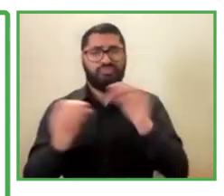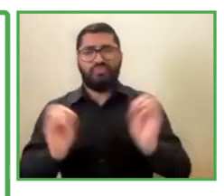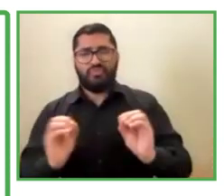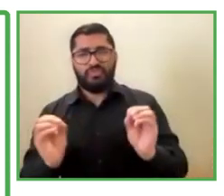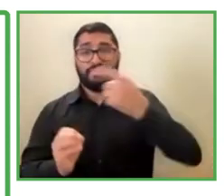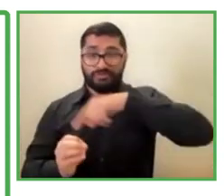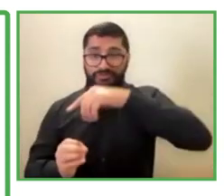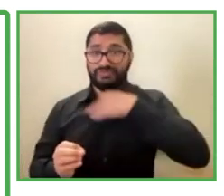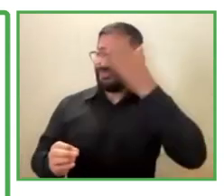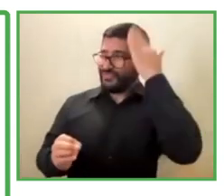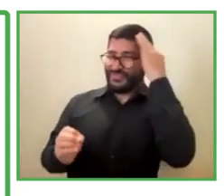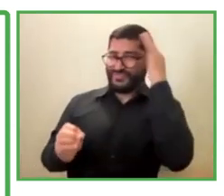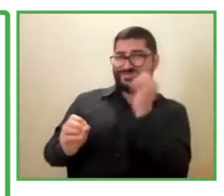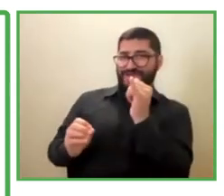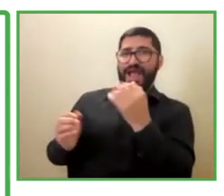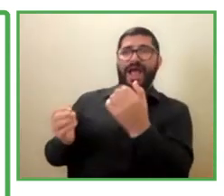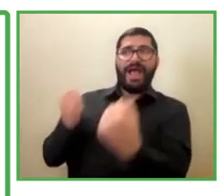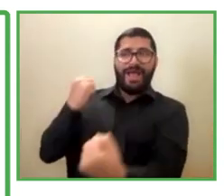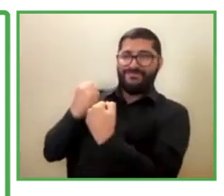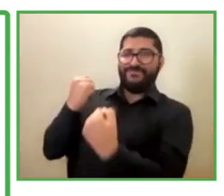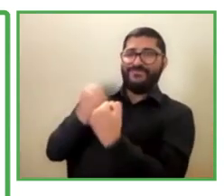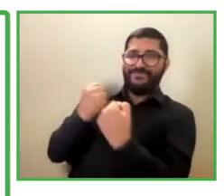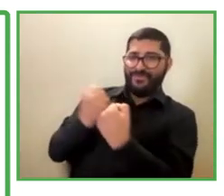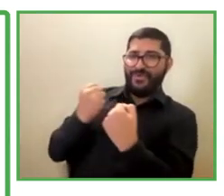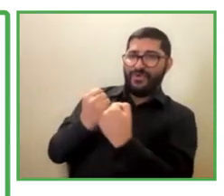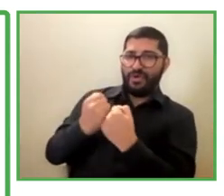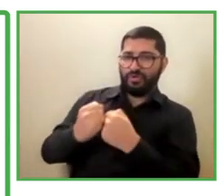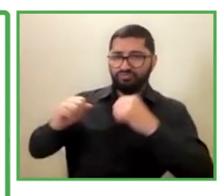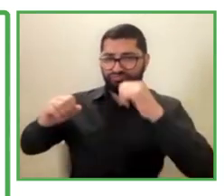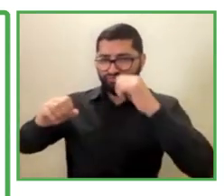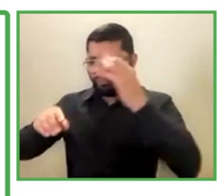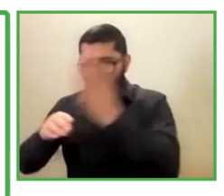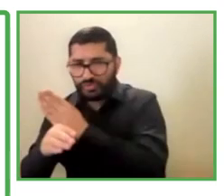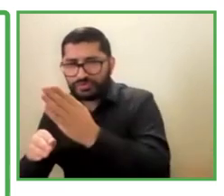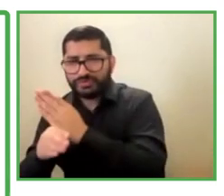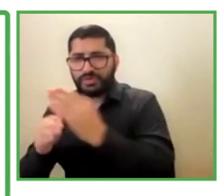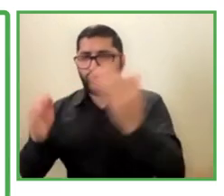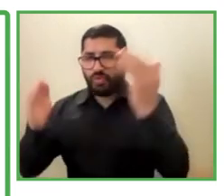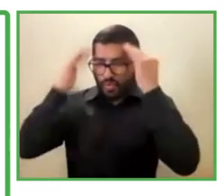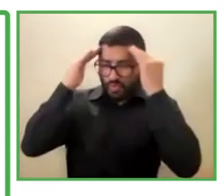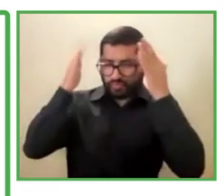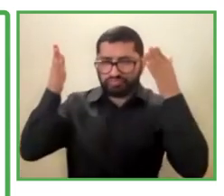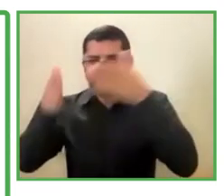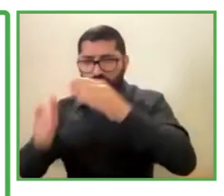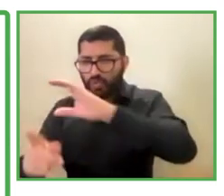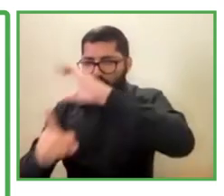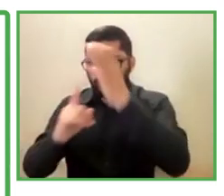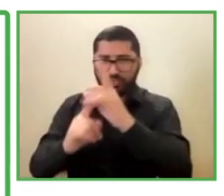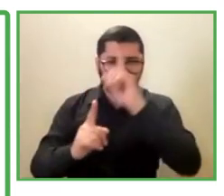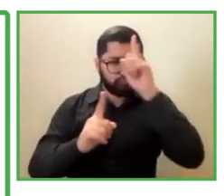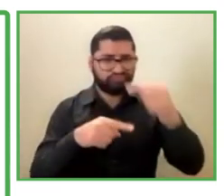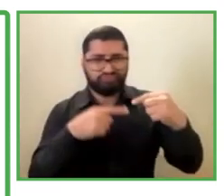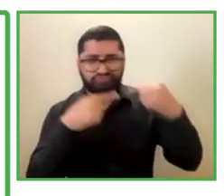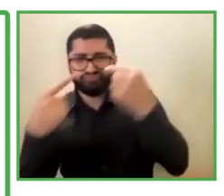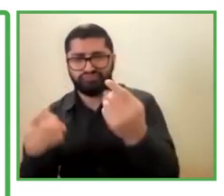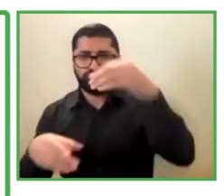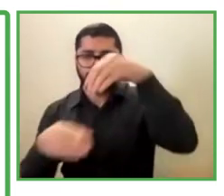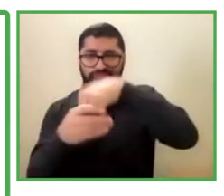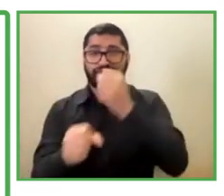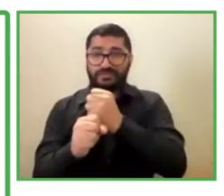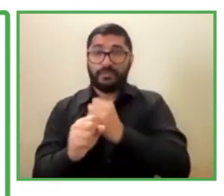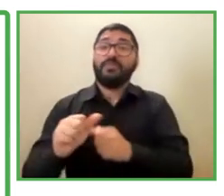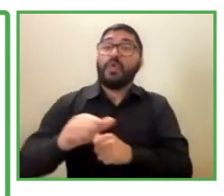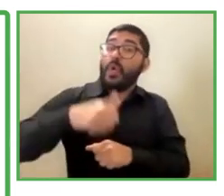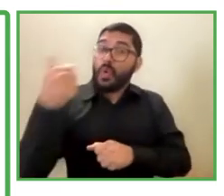ourselves with the organizations that are committed on this work every day. We work with the School of Demet Foundation, with the